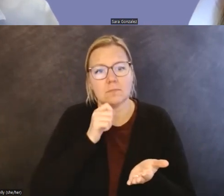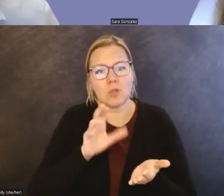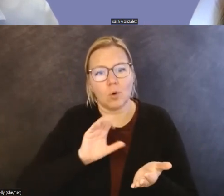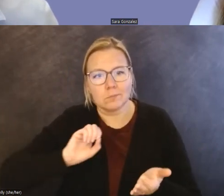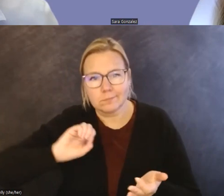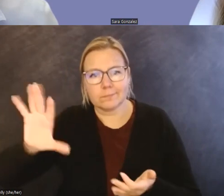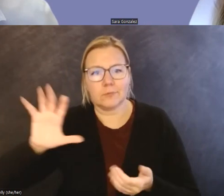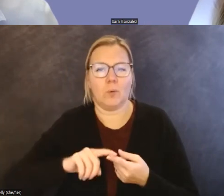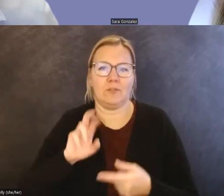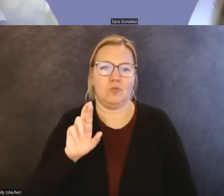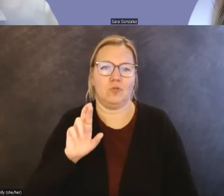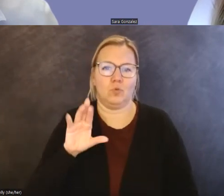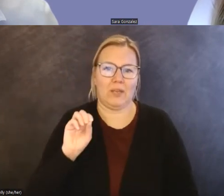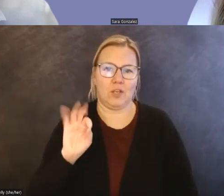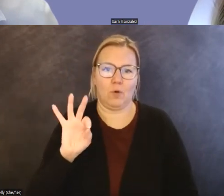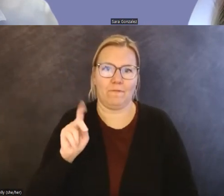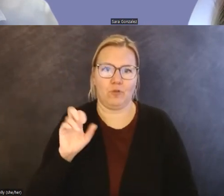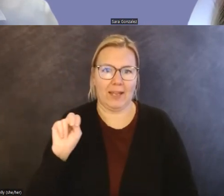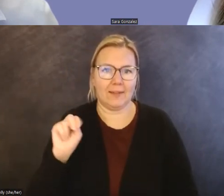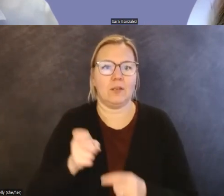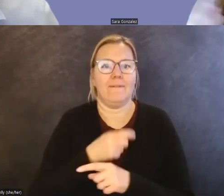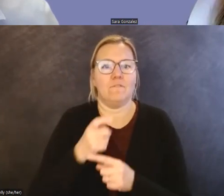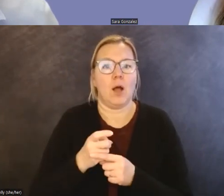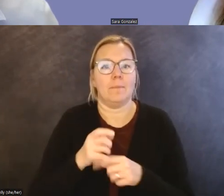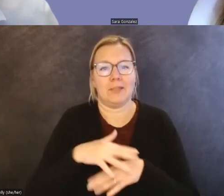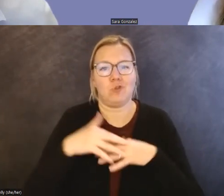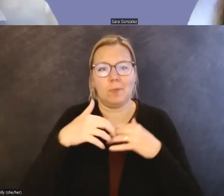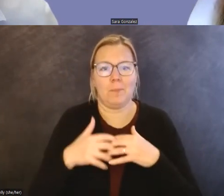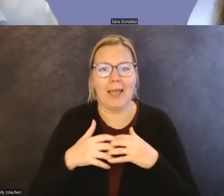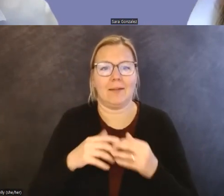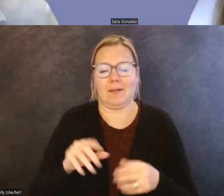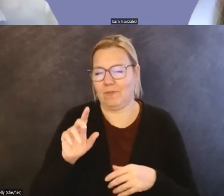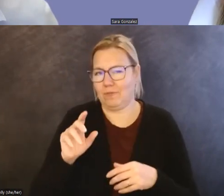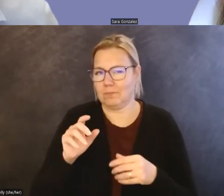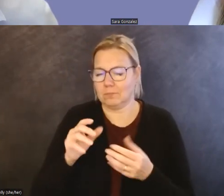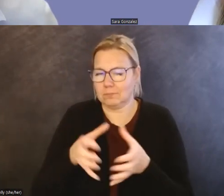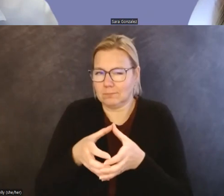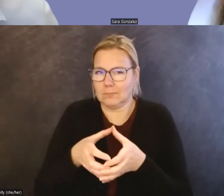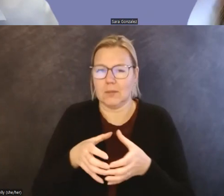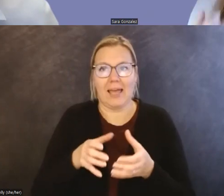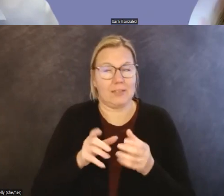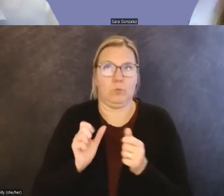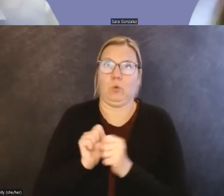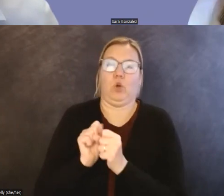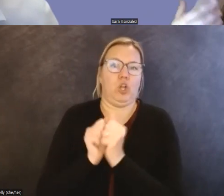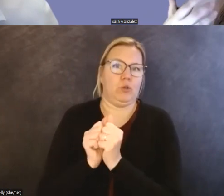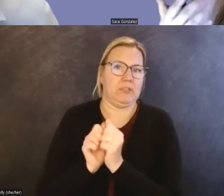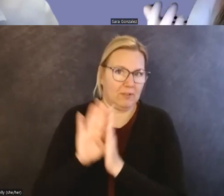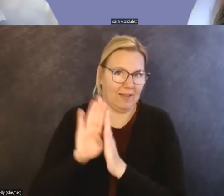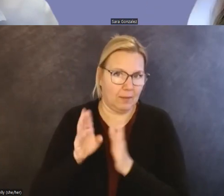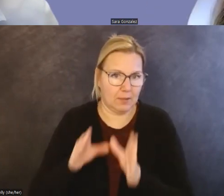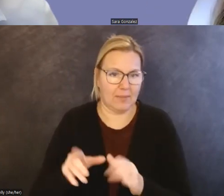tribal historic preservation officer from the Kashia Band of Poma Indians, who we worked very closely with in developing this method. He talked about